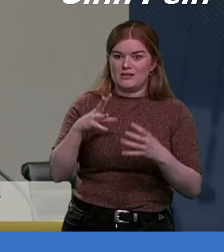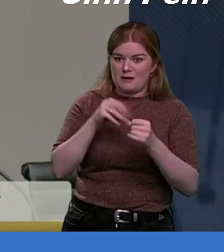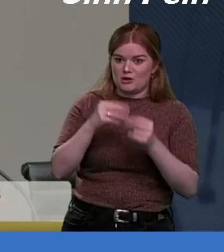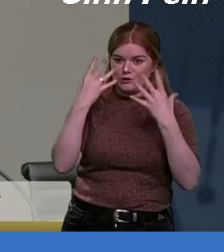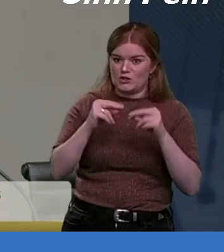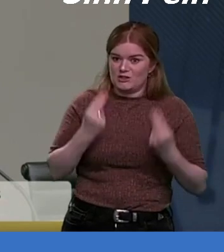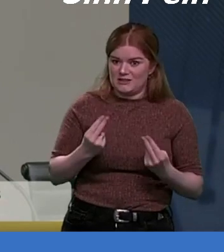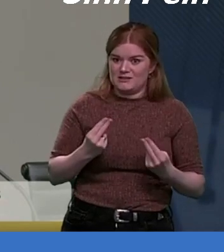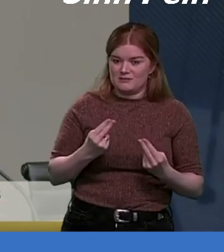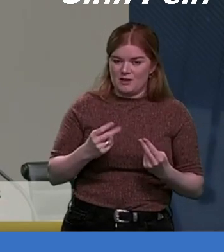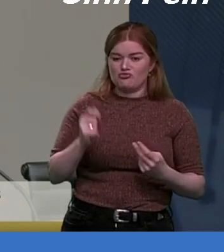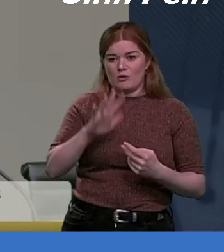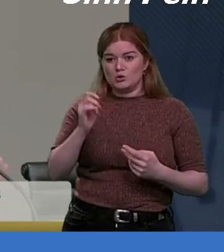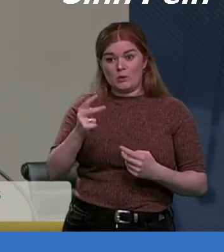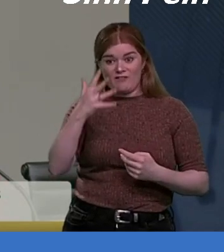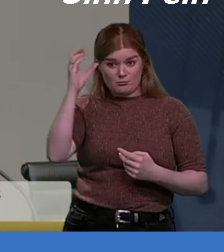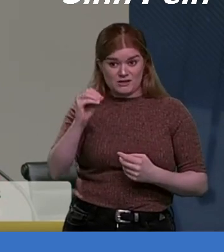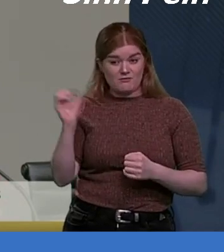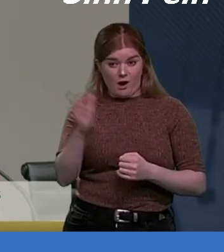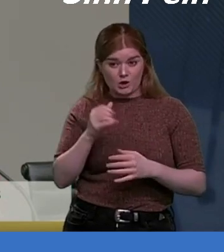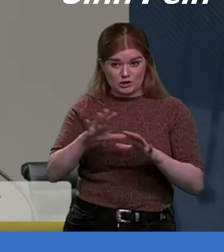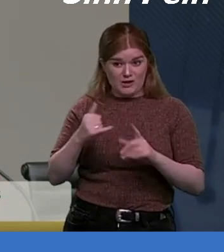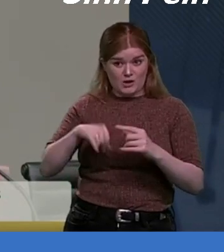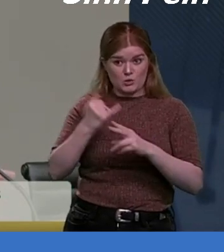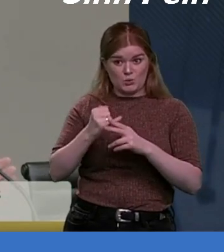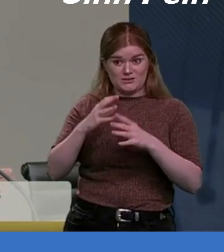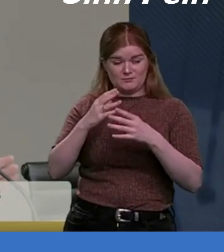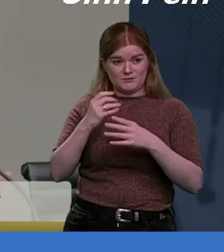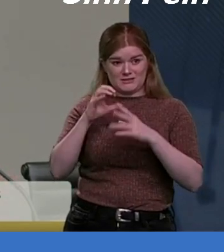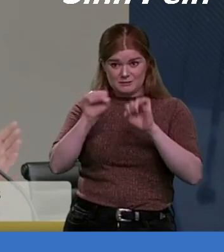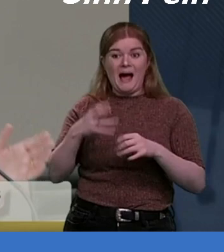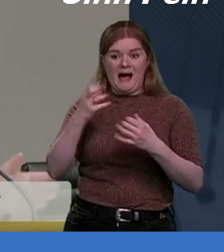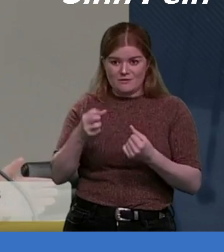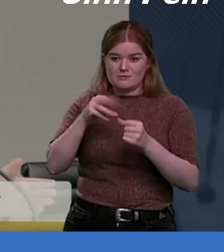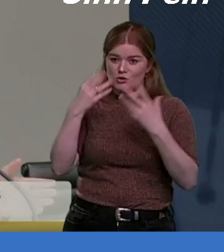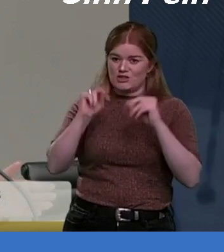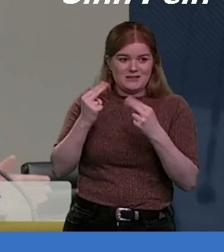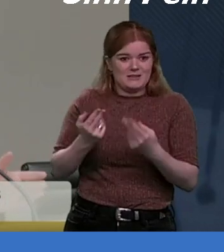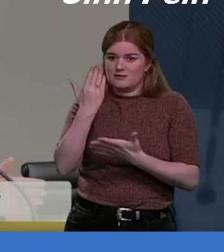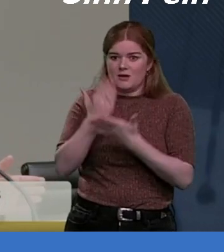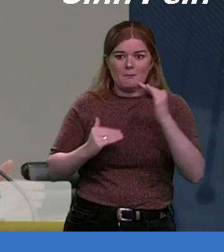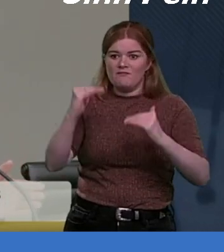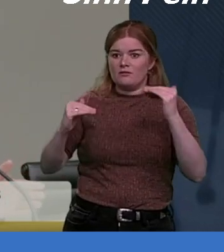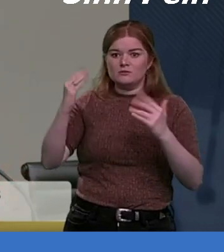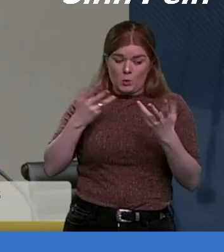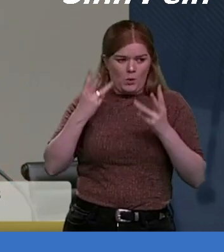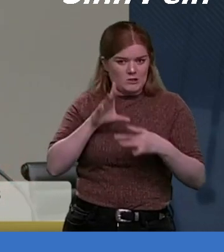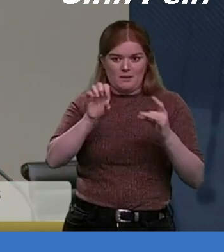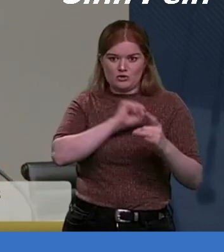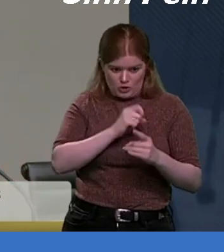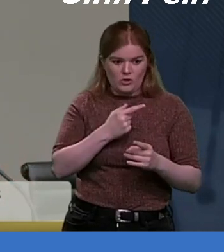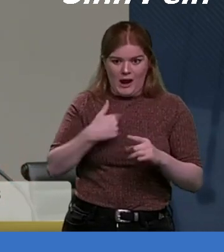educational needs, about 25% of all children in our school system have a special educational need of some kind. So we want to ensure